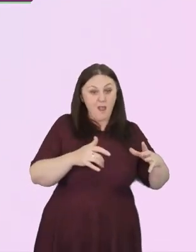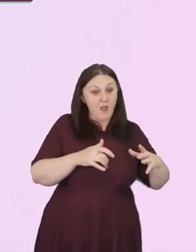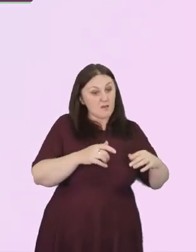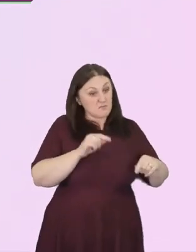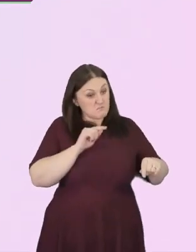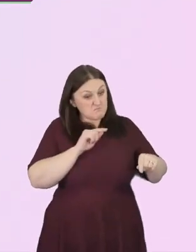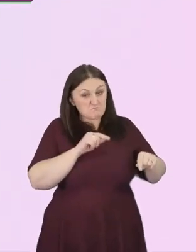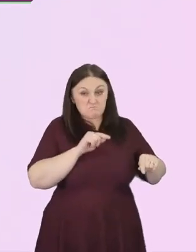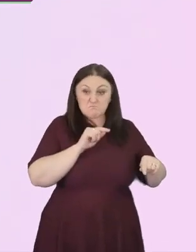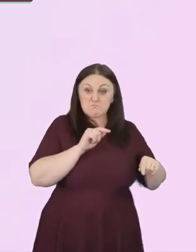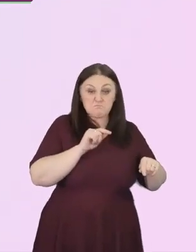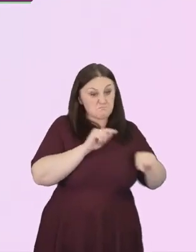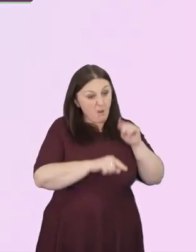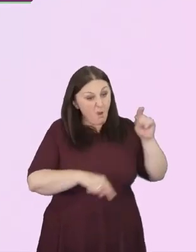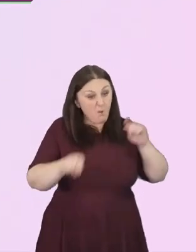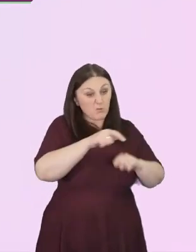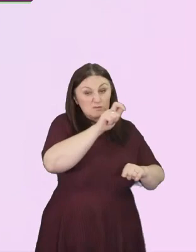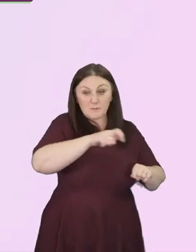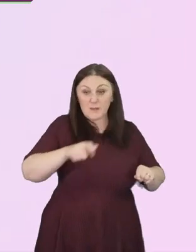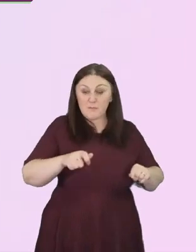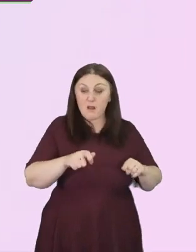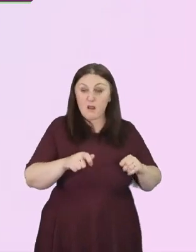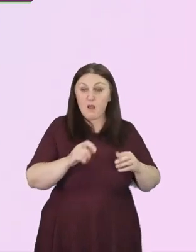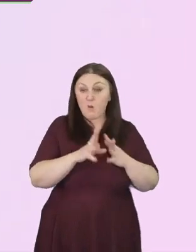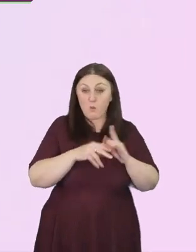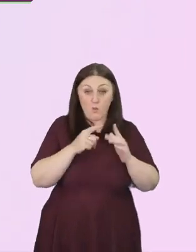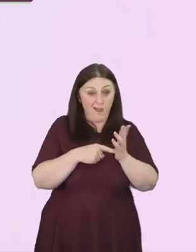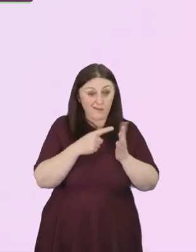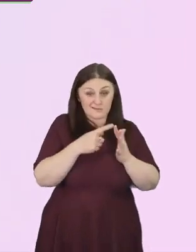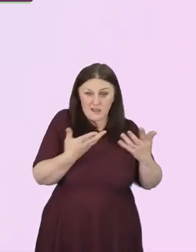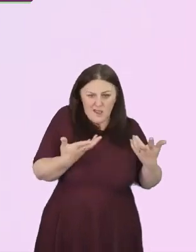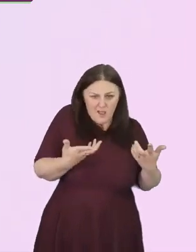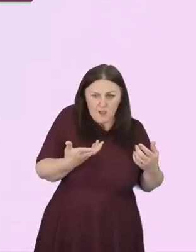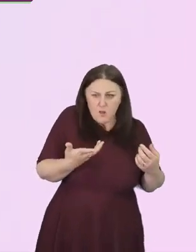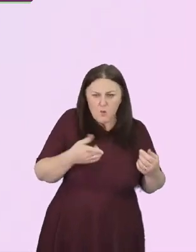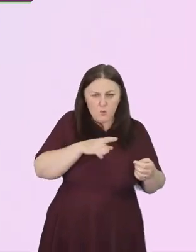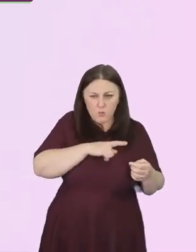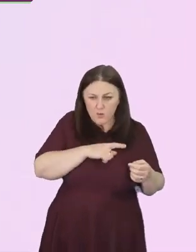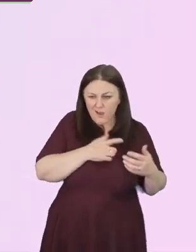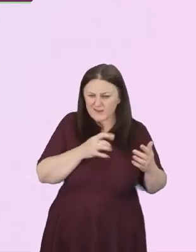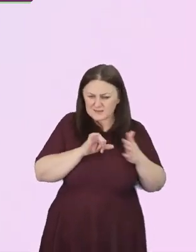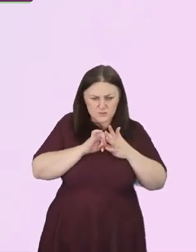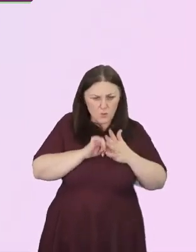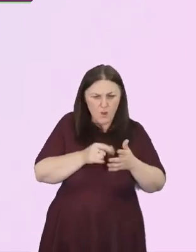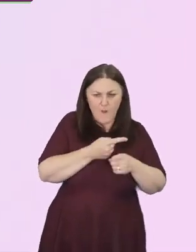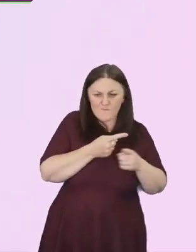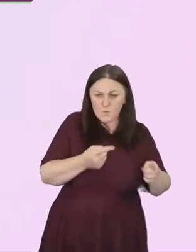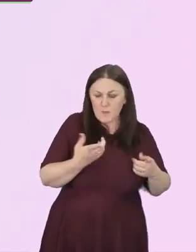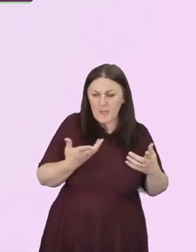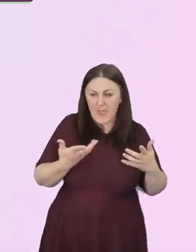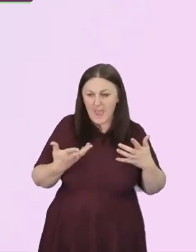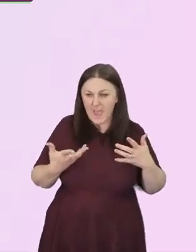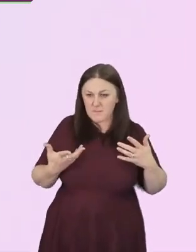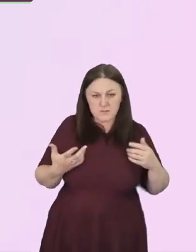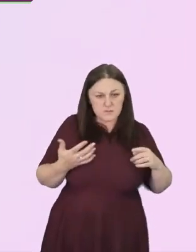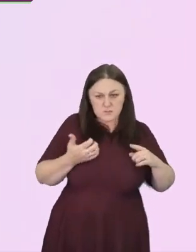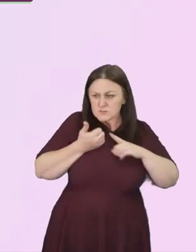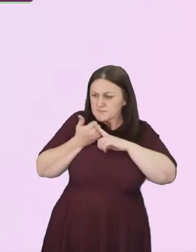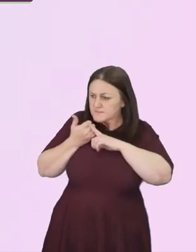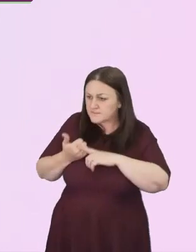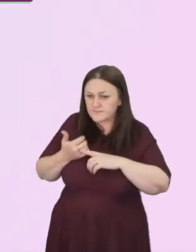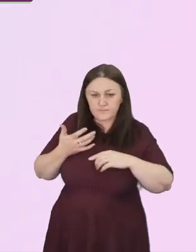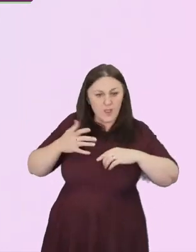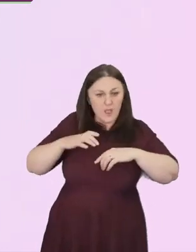to pursue this with intention and urgency, as penitents,